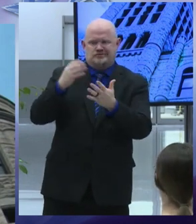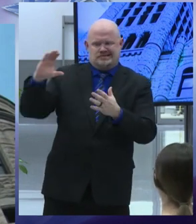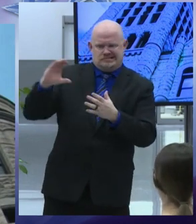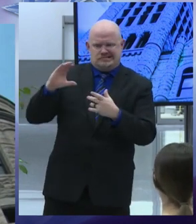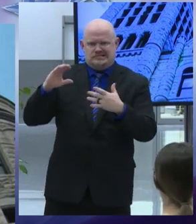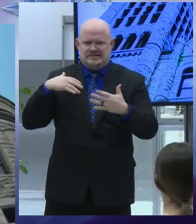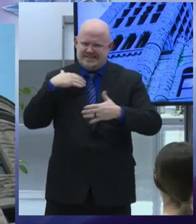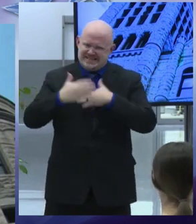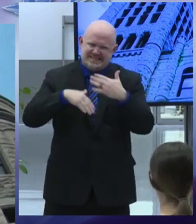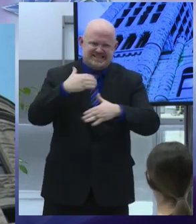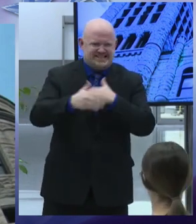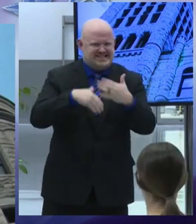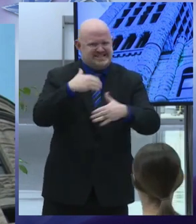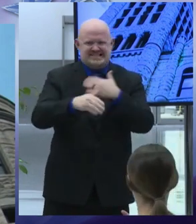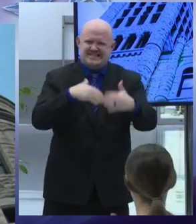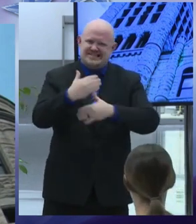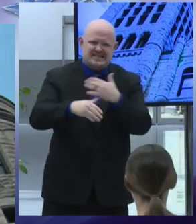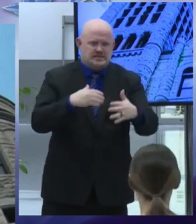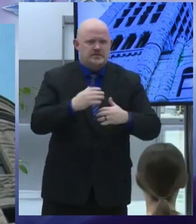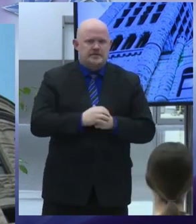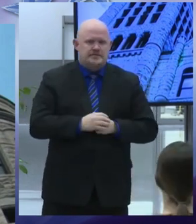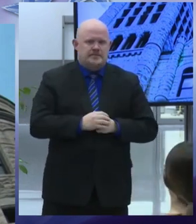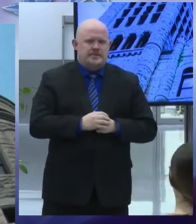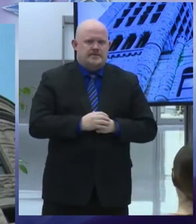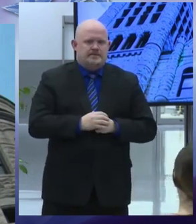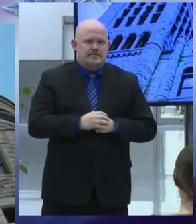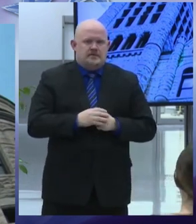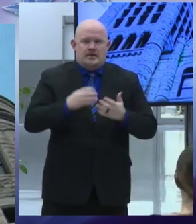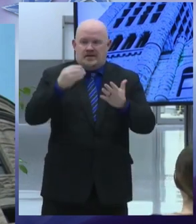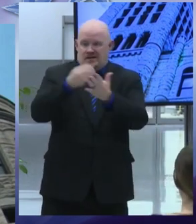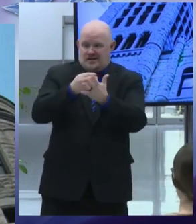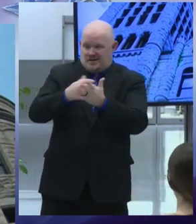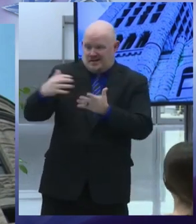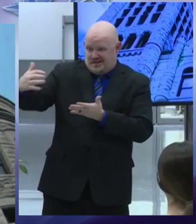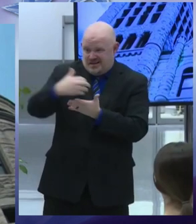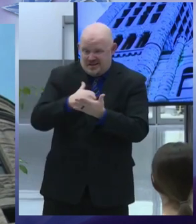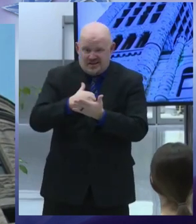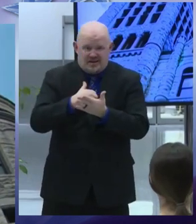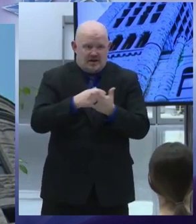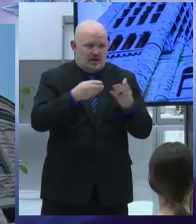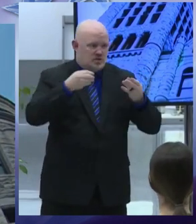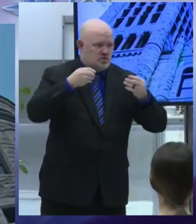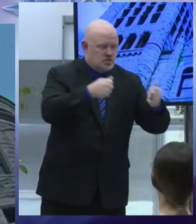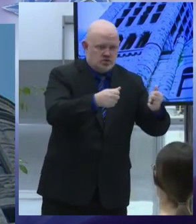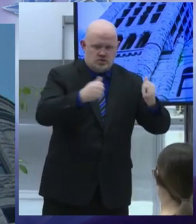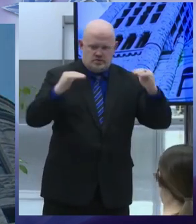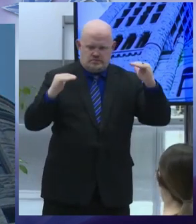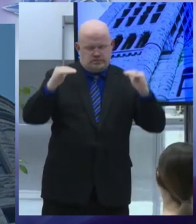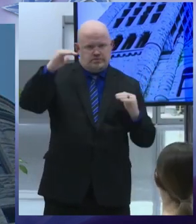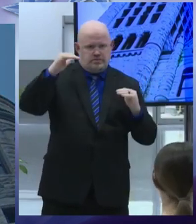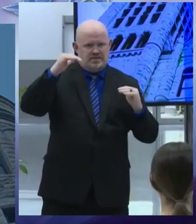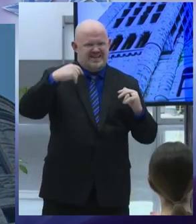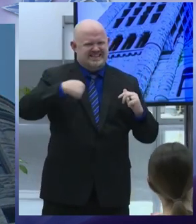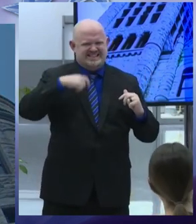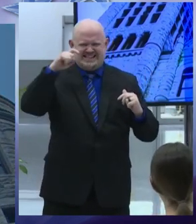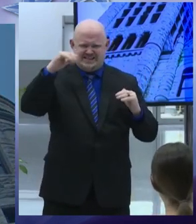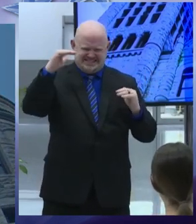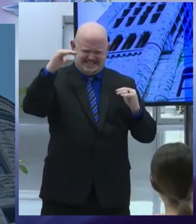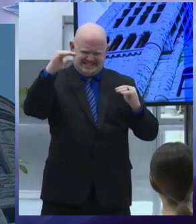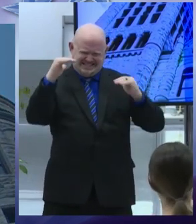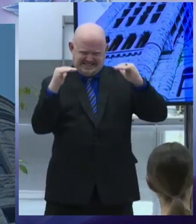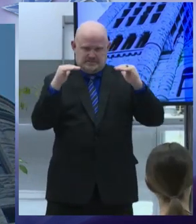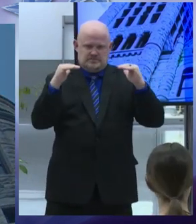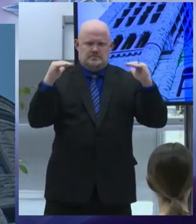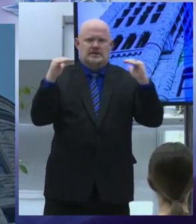revenue and expenses is still wide surely we have stabilized our fiscal condition and dramatically improved the quality and timeliness